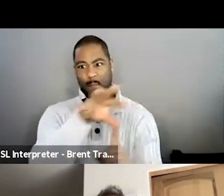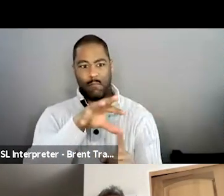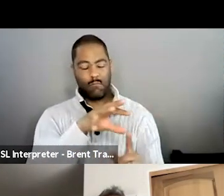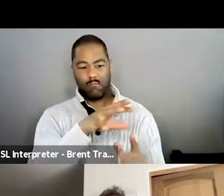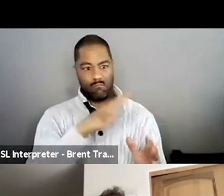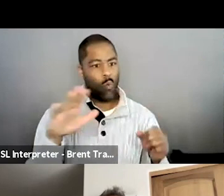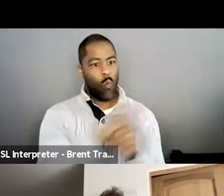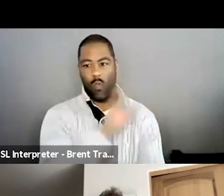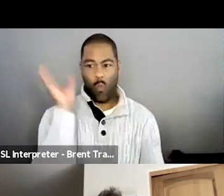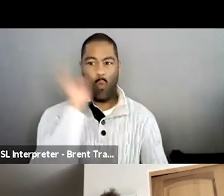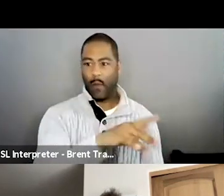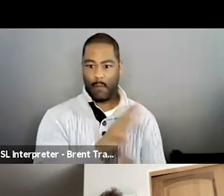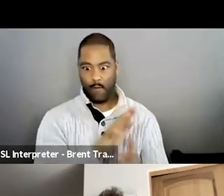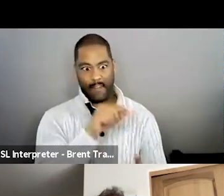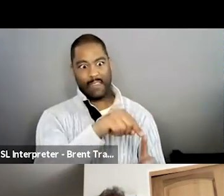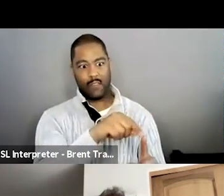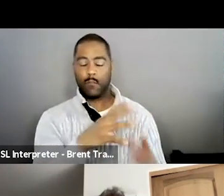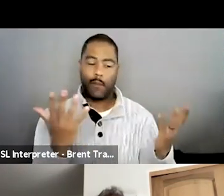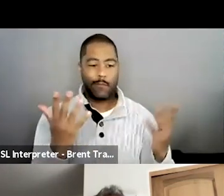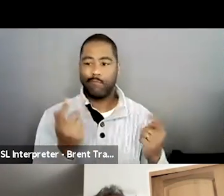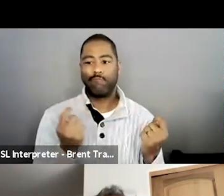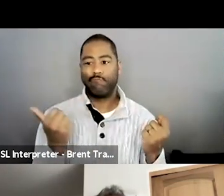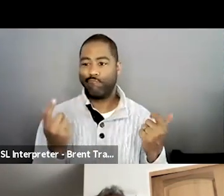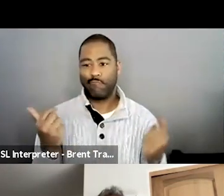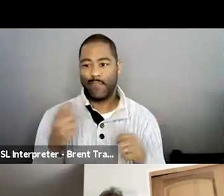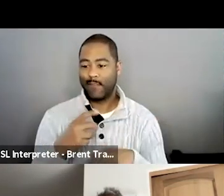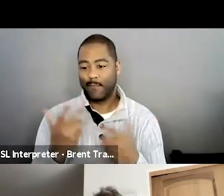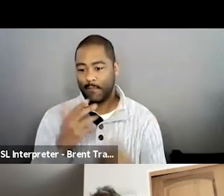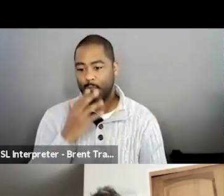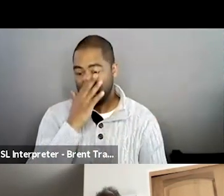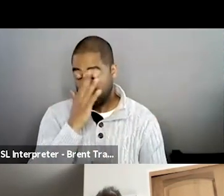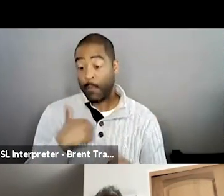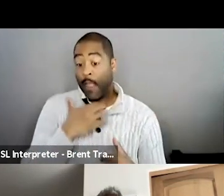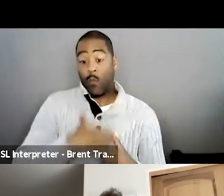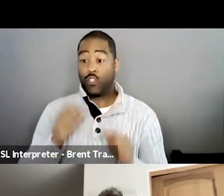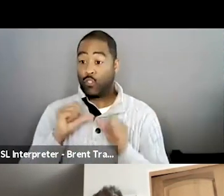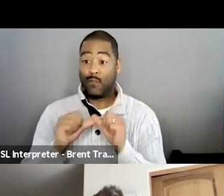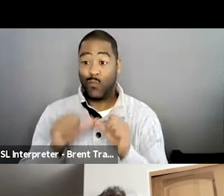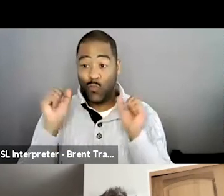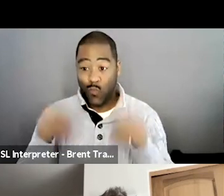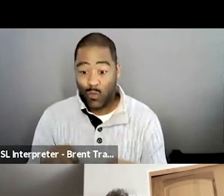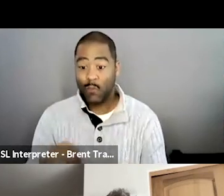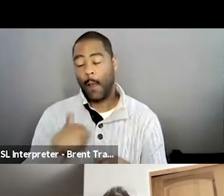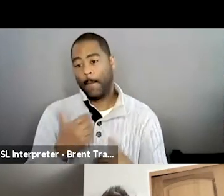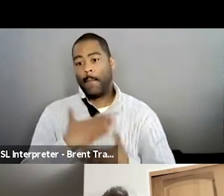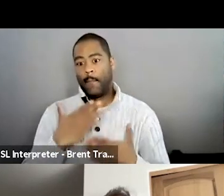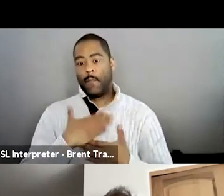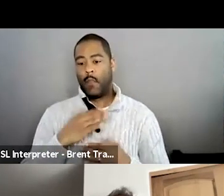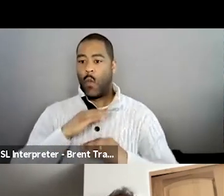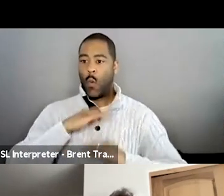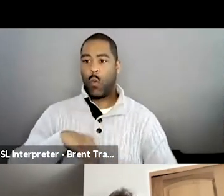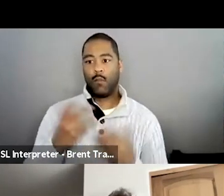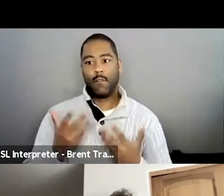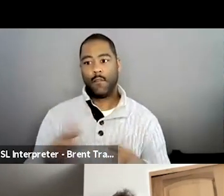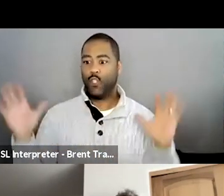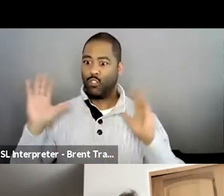you know, I, I just kind of, in some ways just wish we would just continue. Obviously I'm happy that it's done. And that, because the whole goal